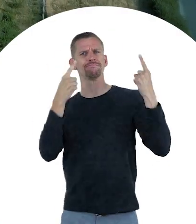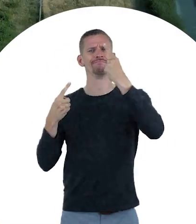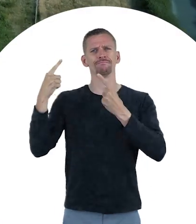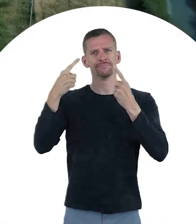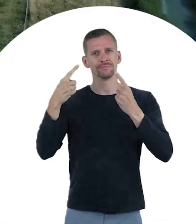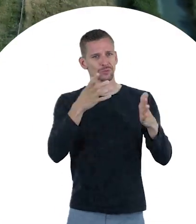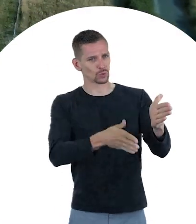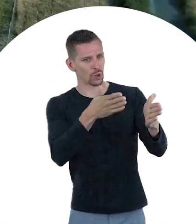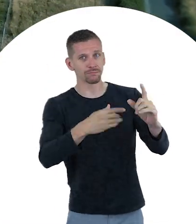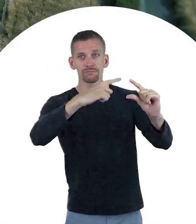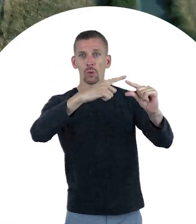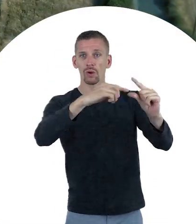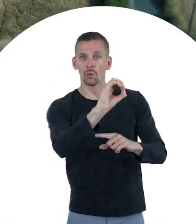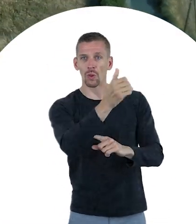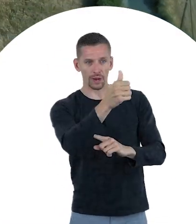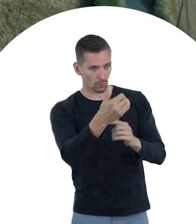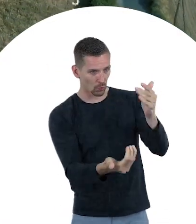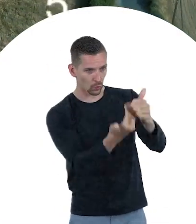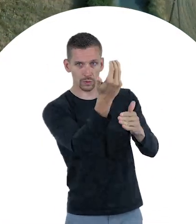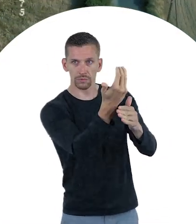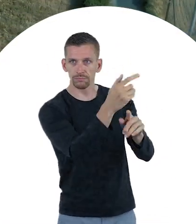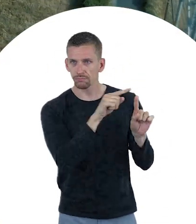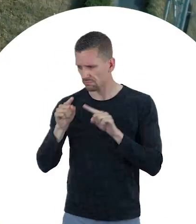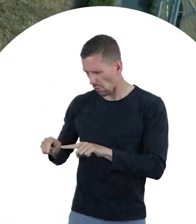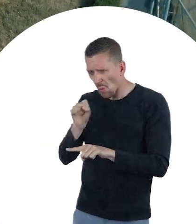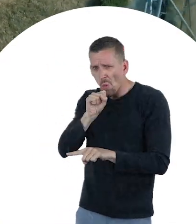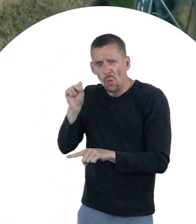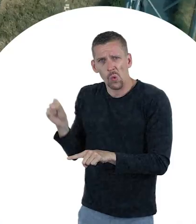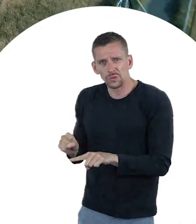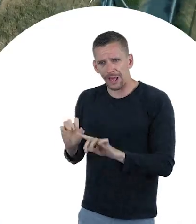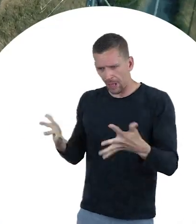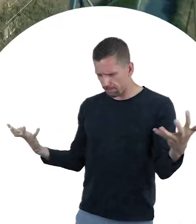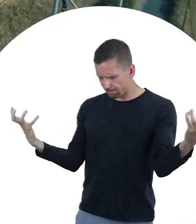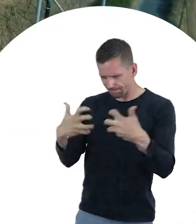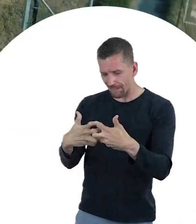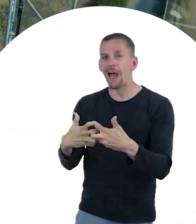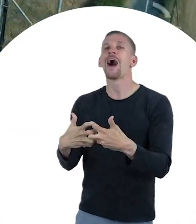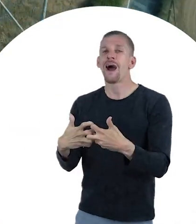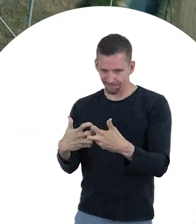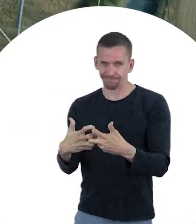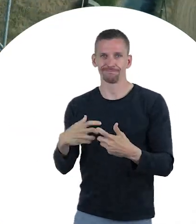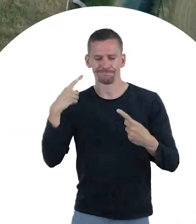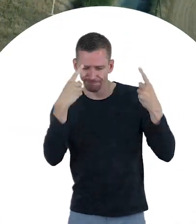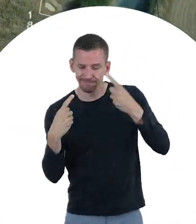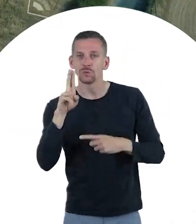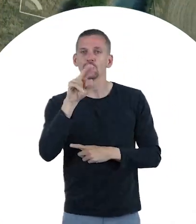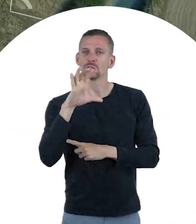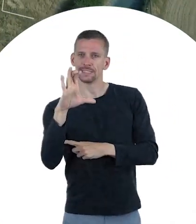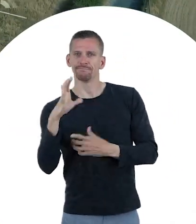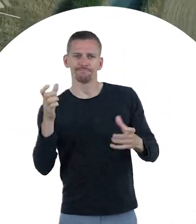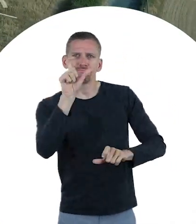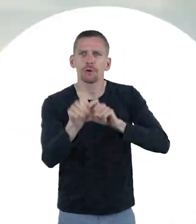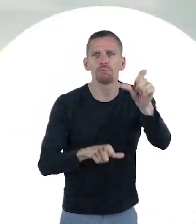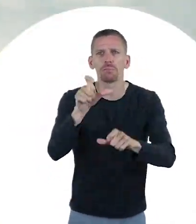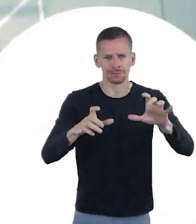To prepare for the advent of the digital train and to deal with GSMR obsolescence, UIC and its members